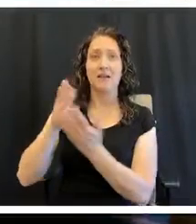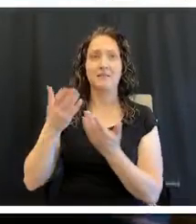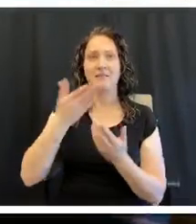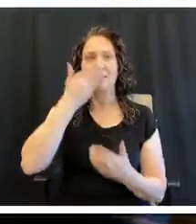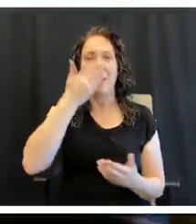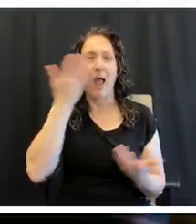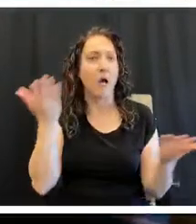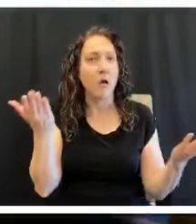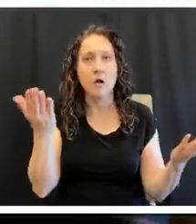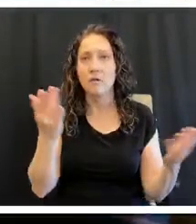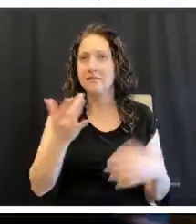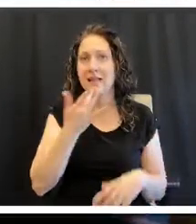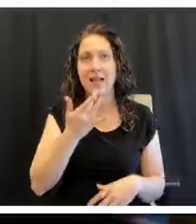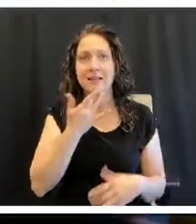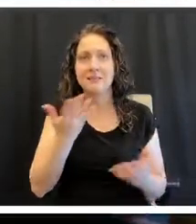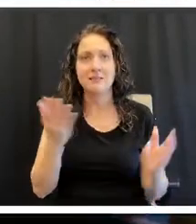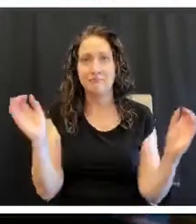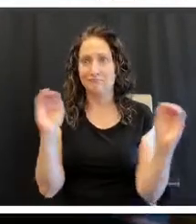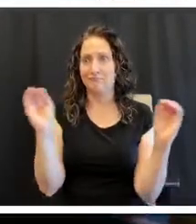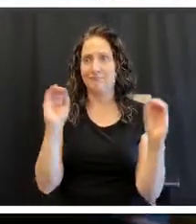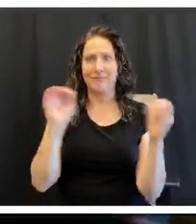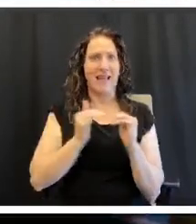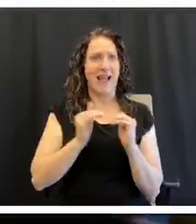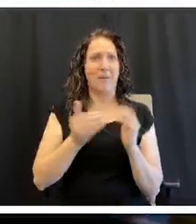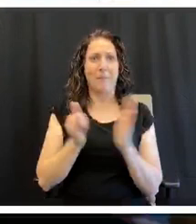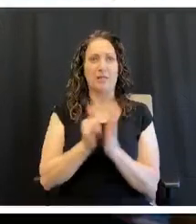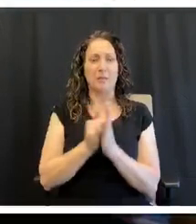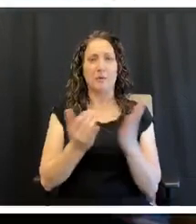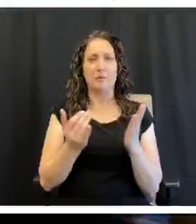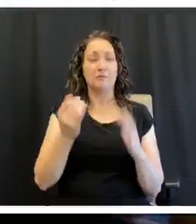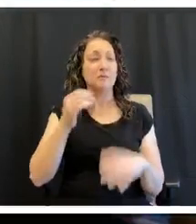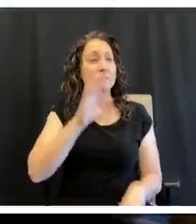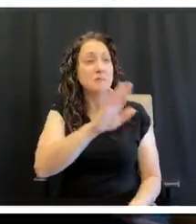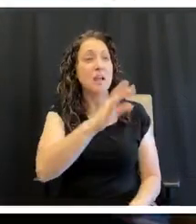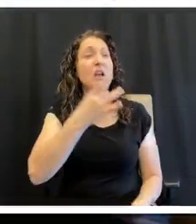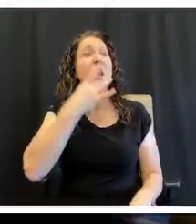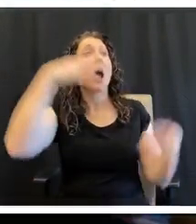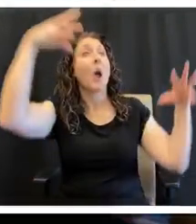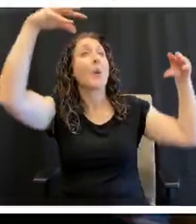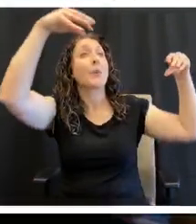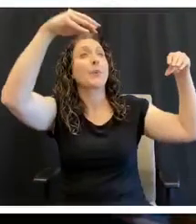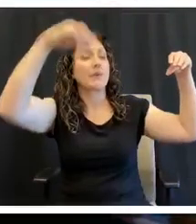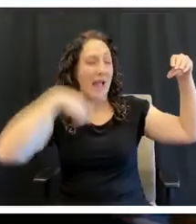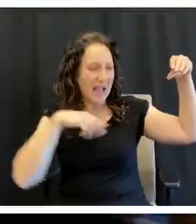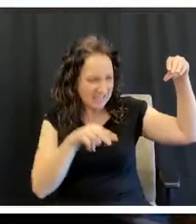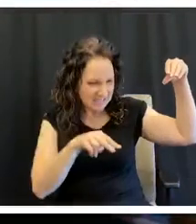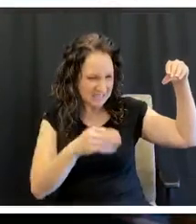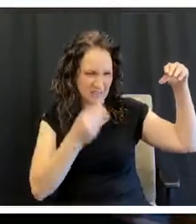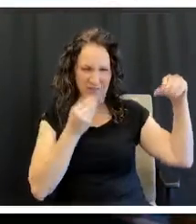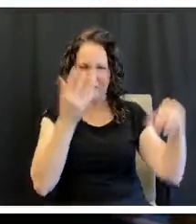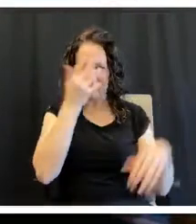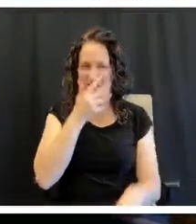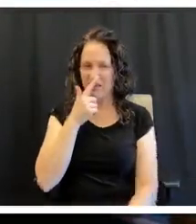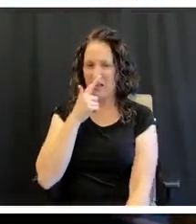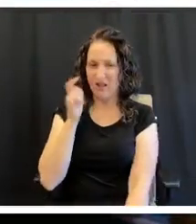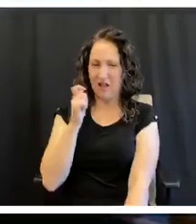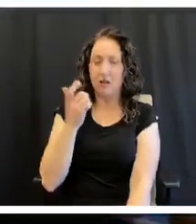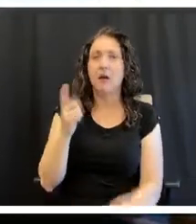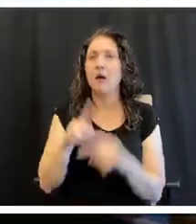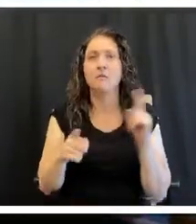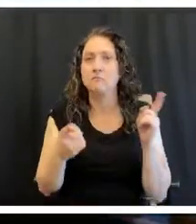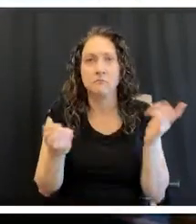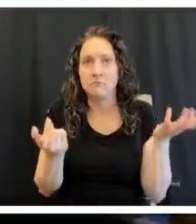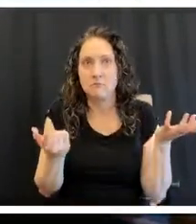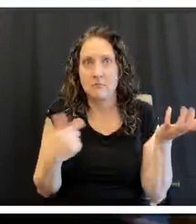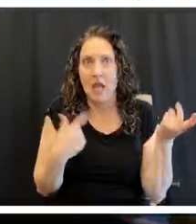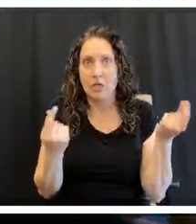I can't taste. And if the lighting's bad, it looks bad on a plate. So all I can do is